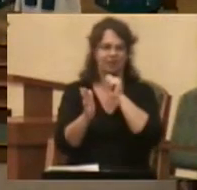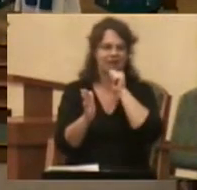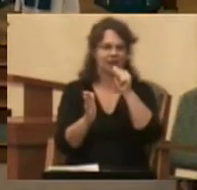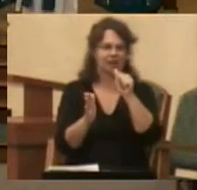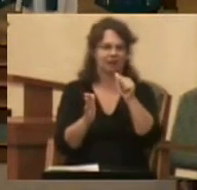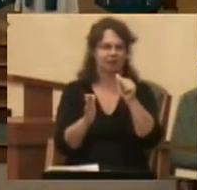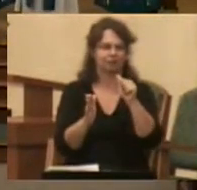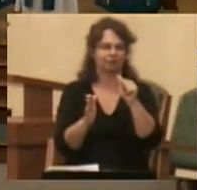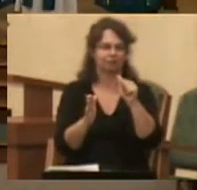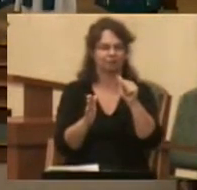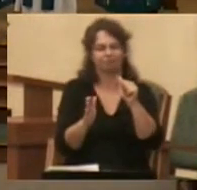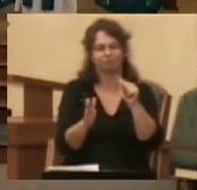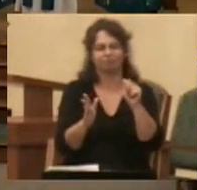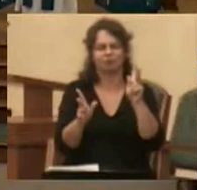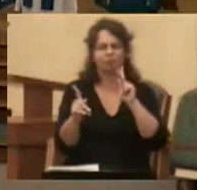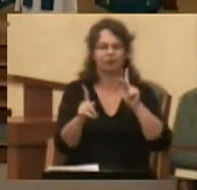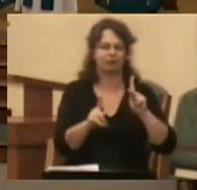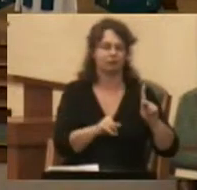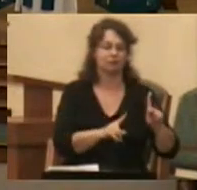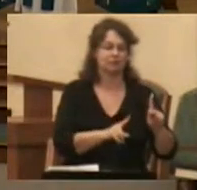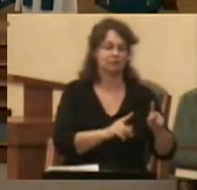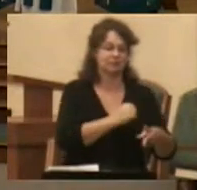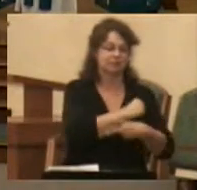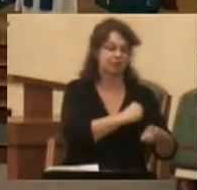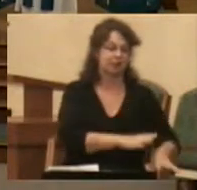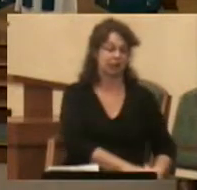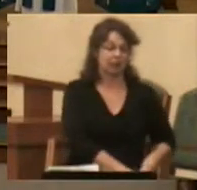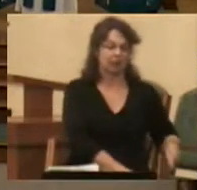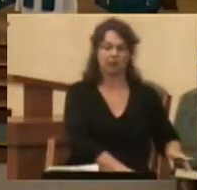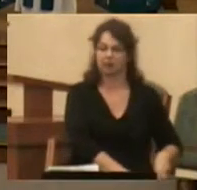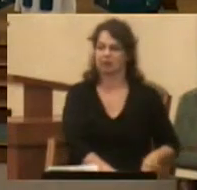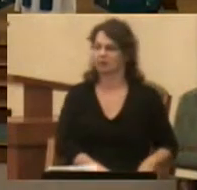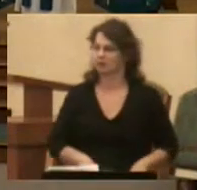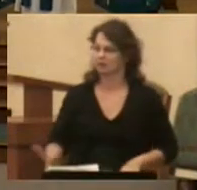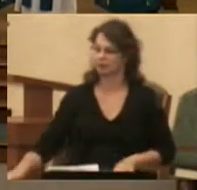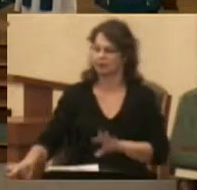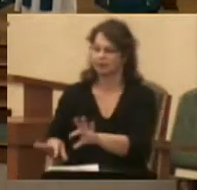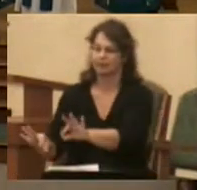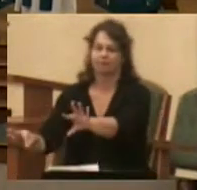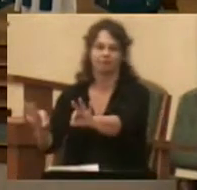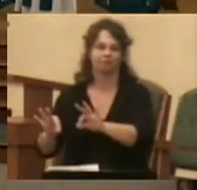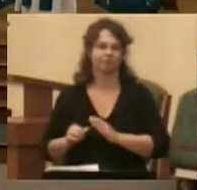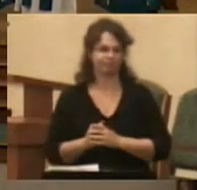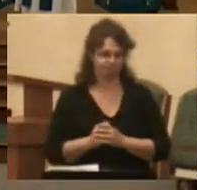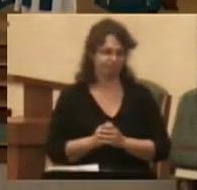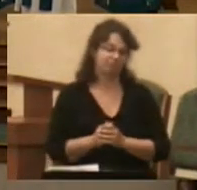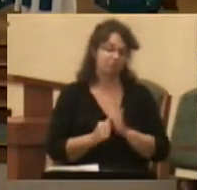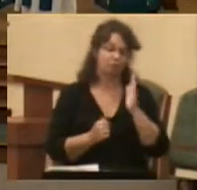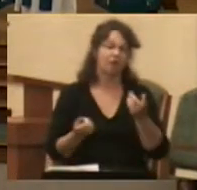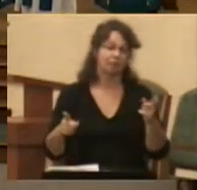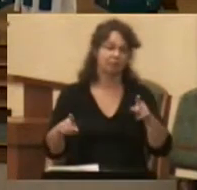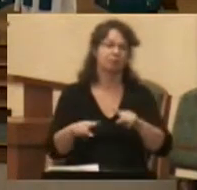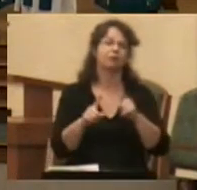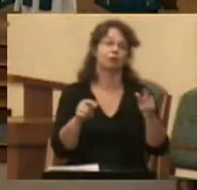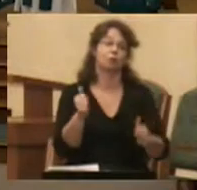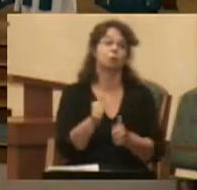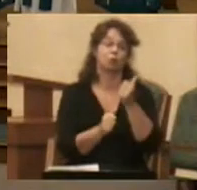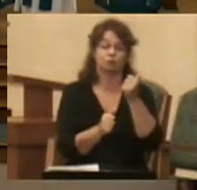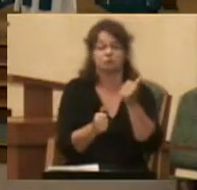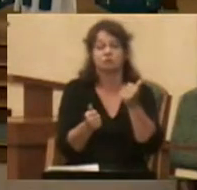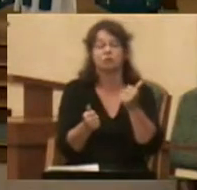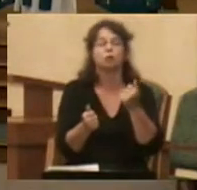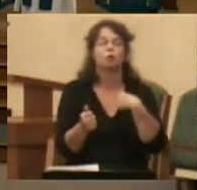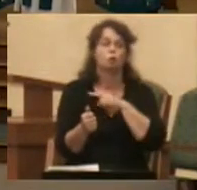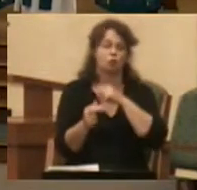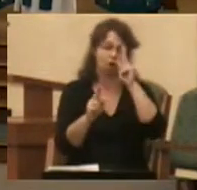unheard of in our part of the world. But for the most part we honor each other's property. And so we